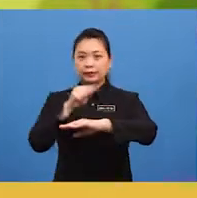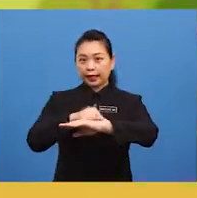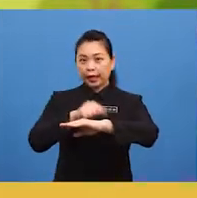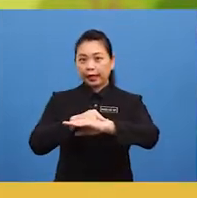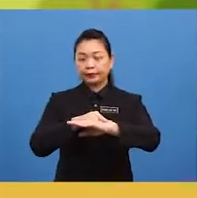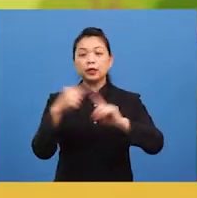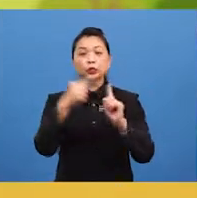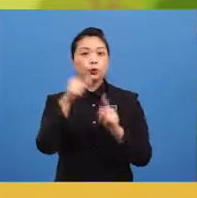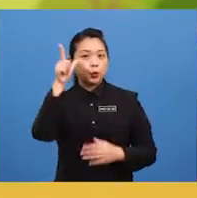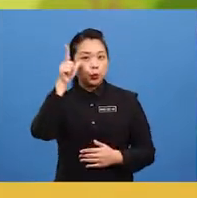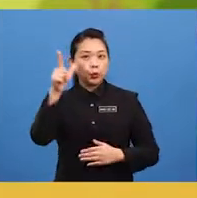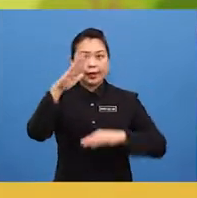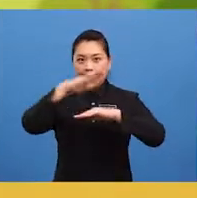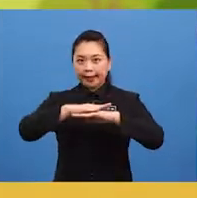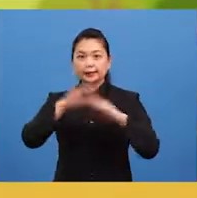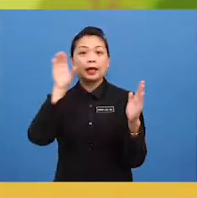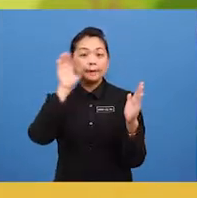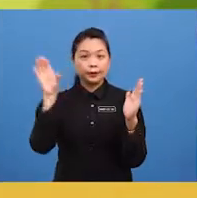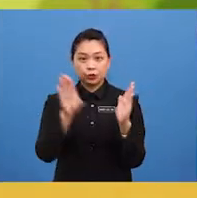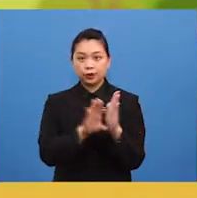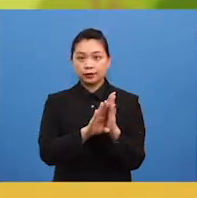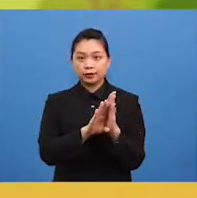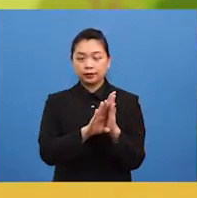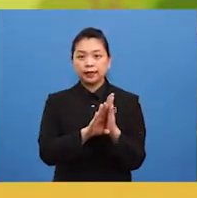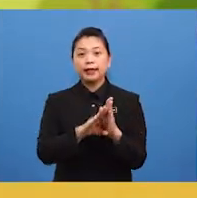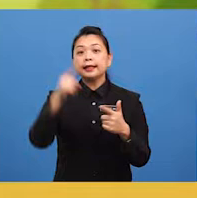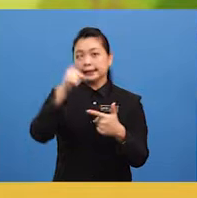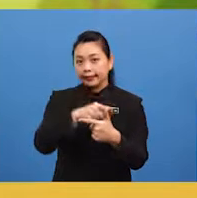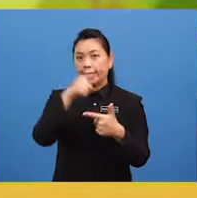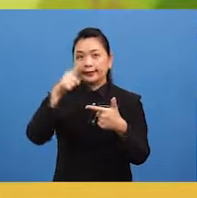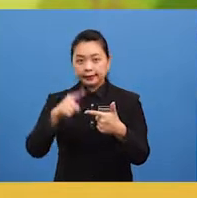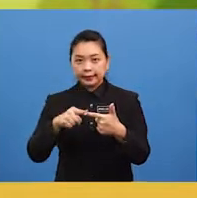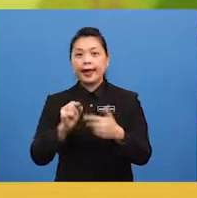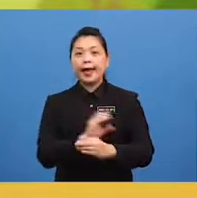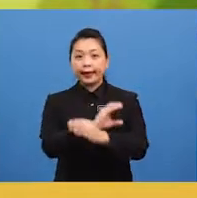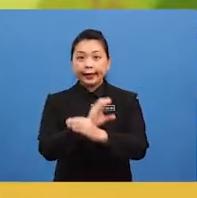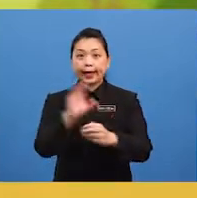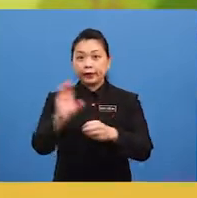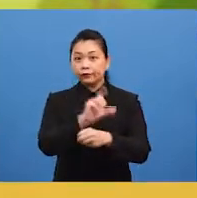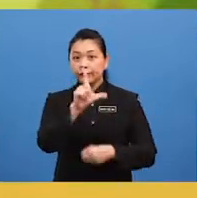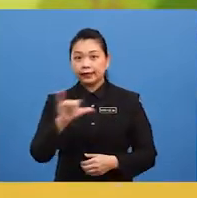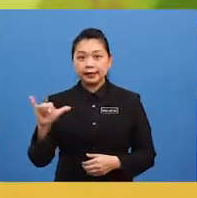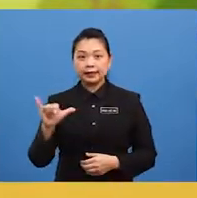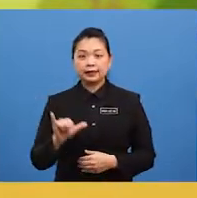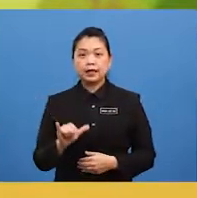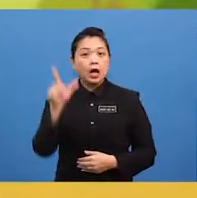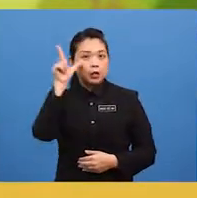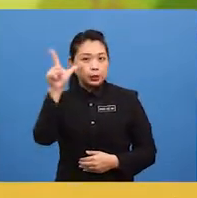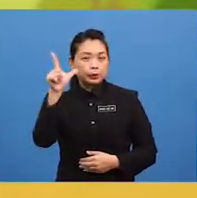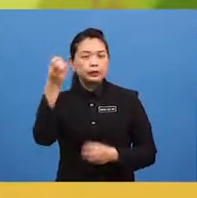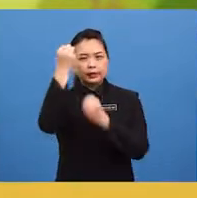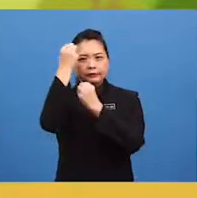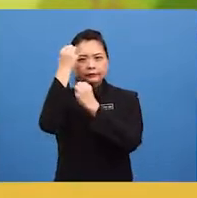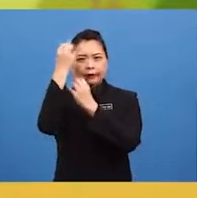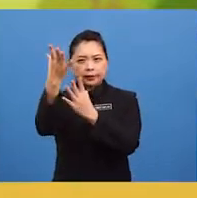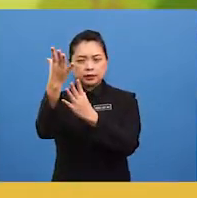at the picture then carefully look up for the information